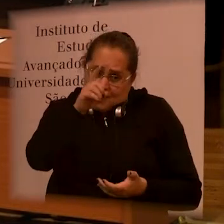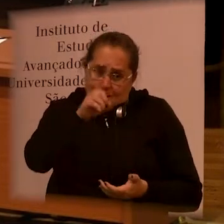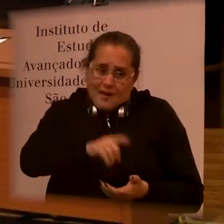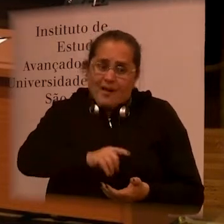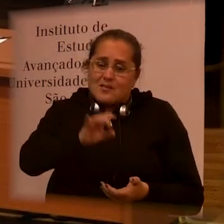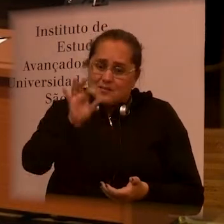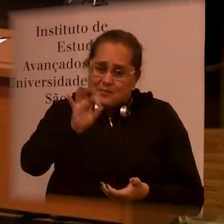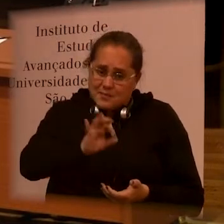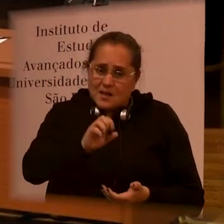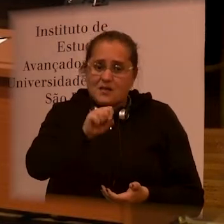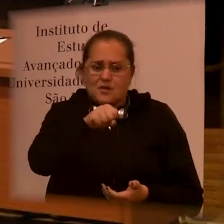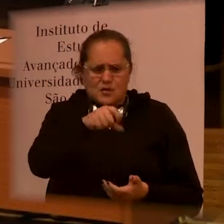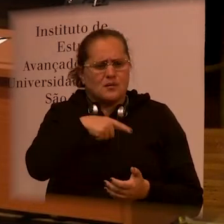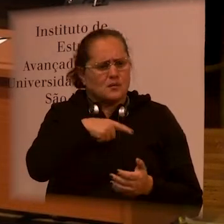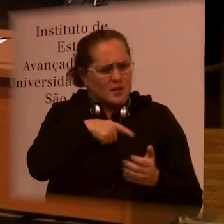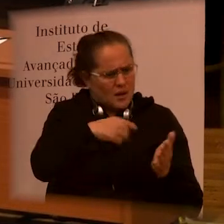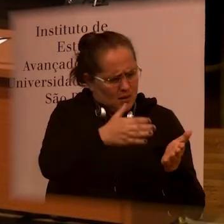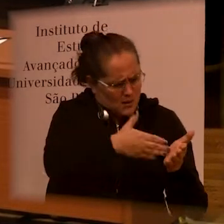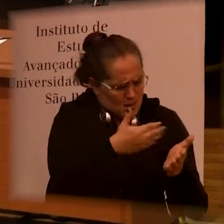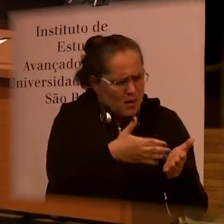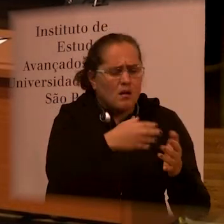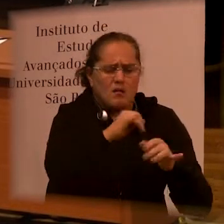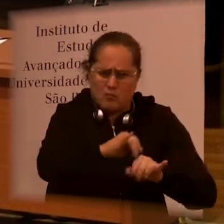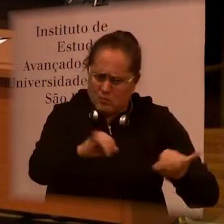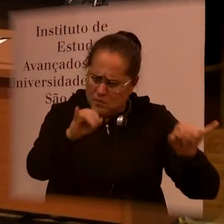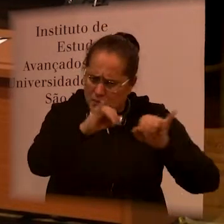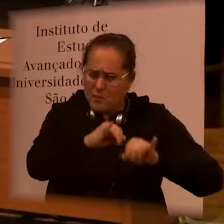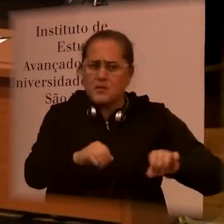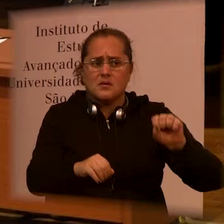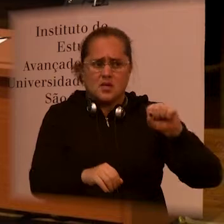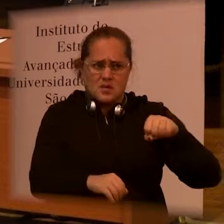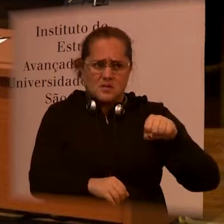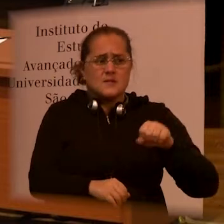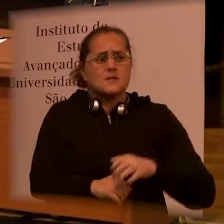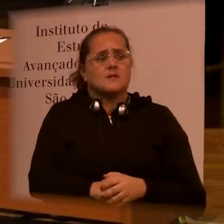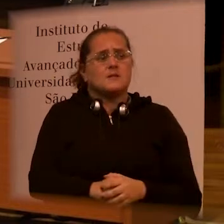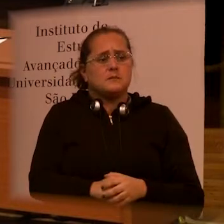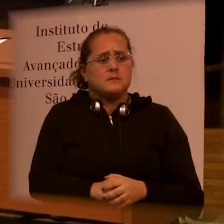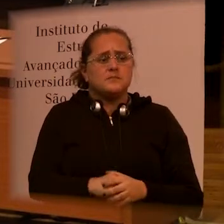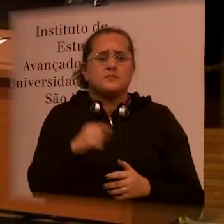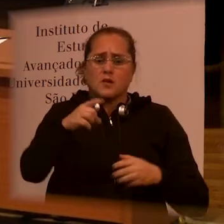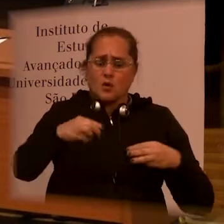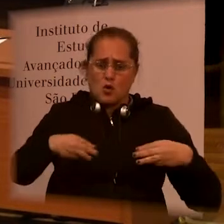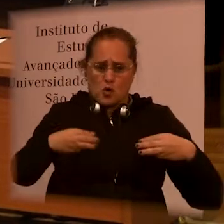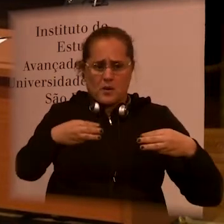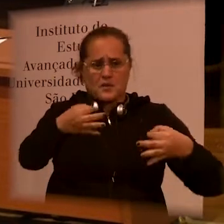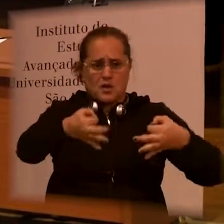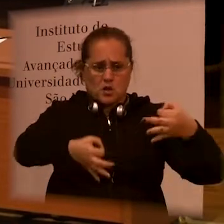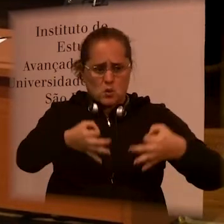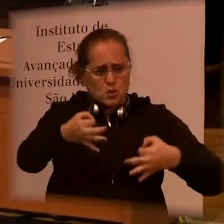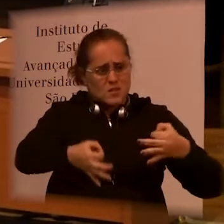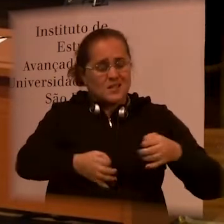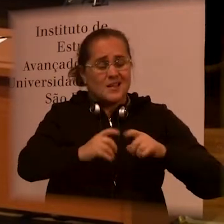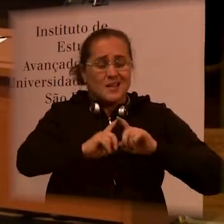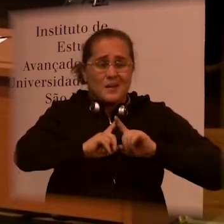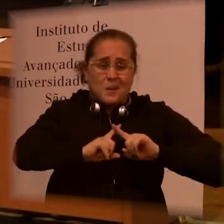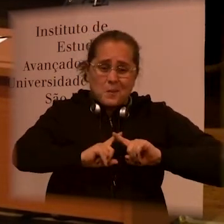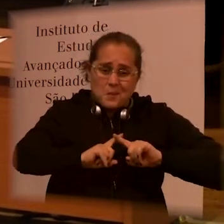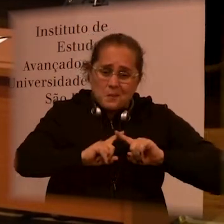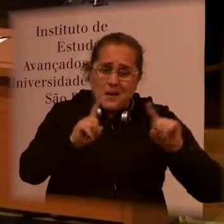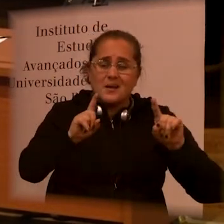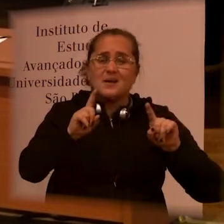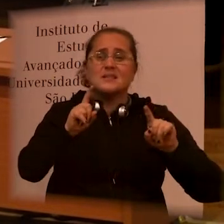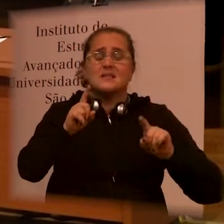And this piece of data, we have books and publications about it, and also research done with the Ministry of